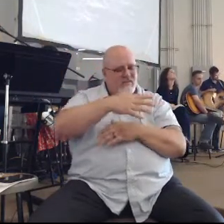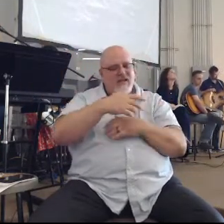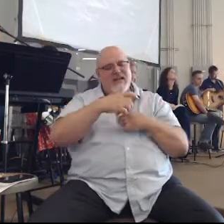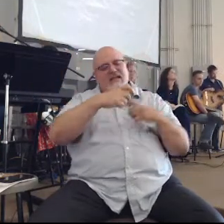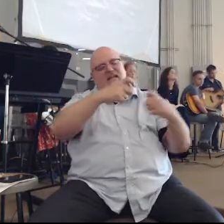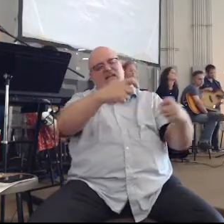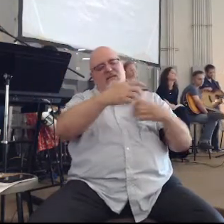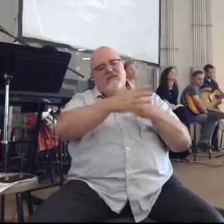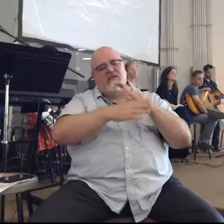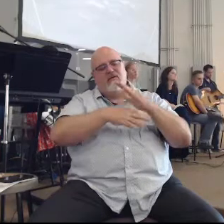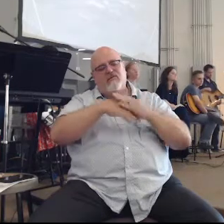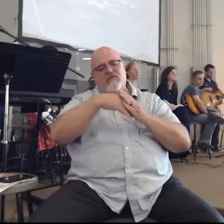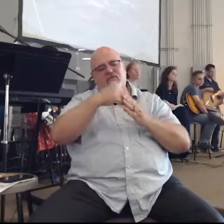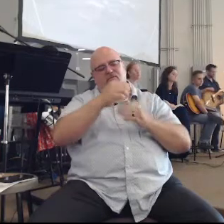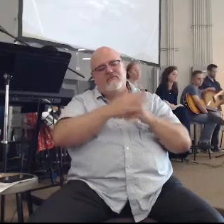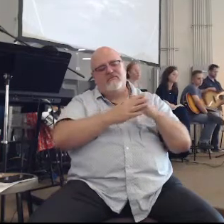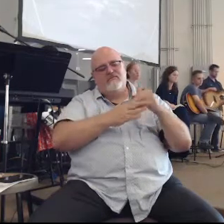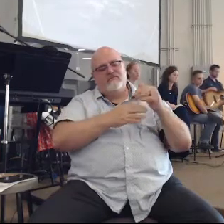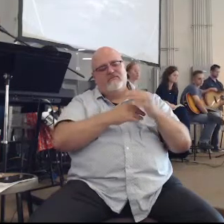them.